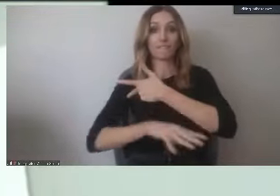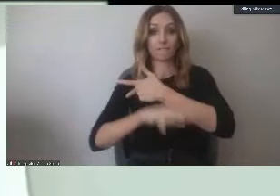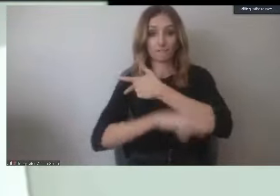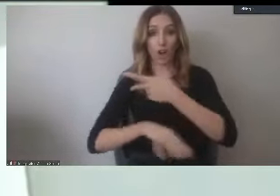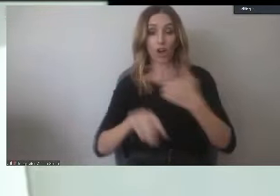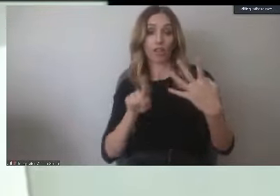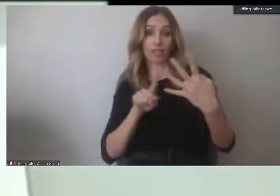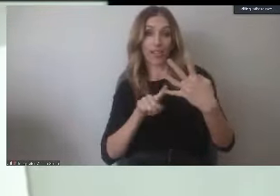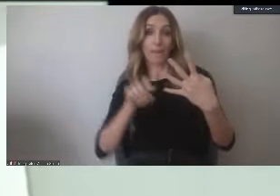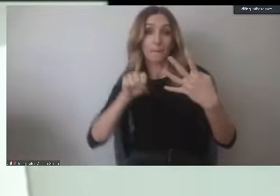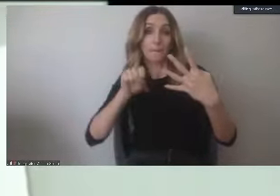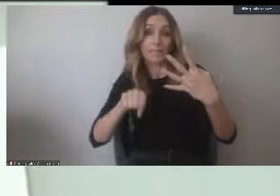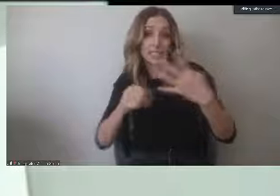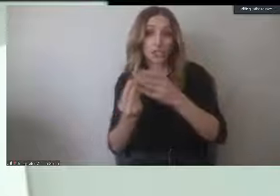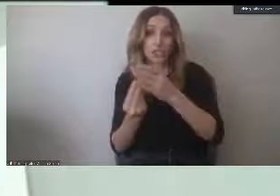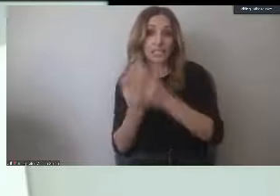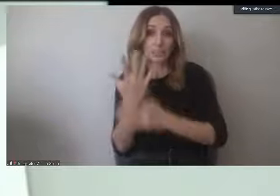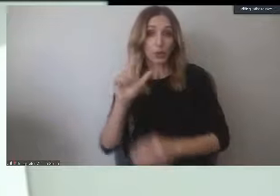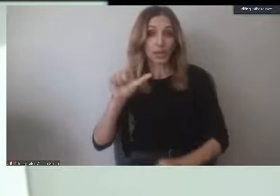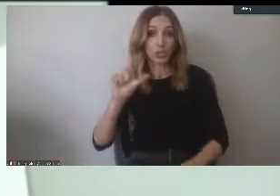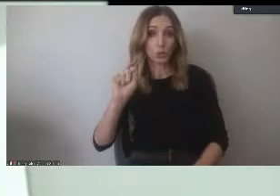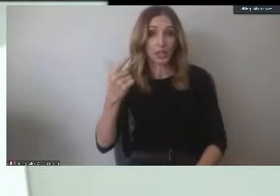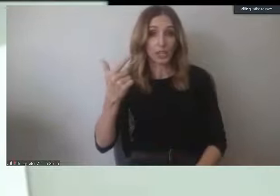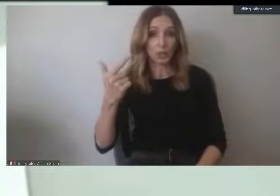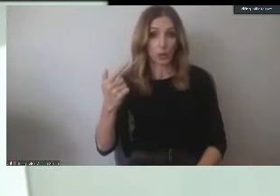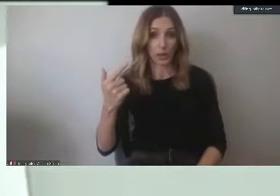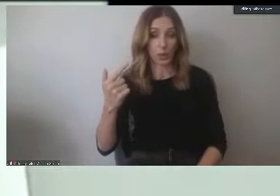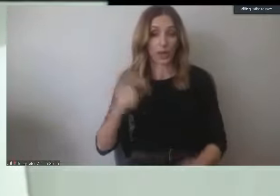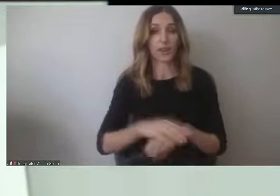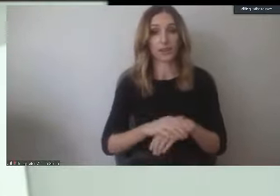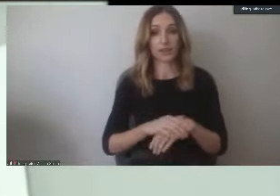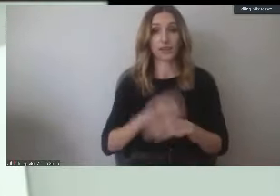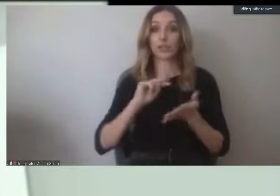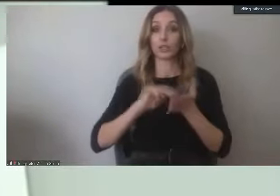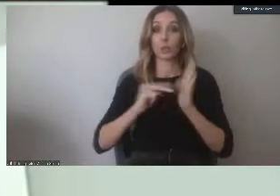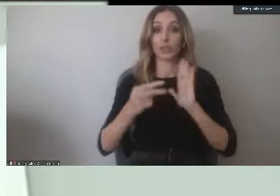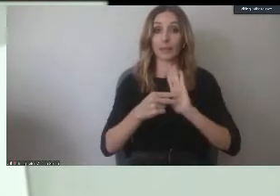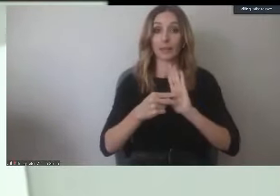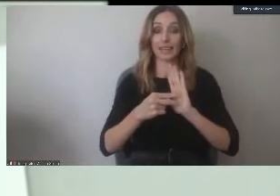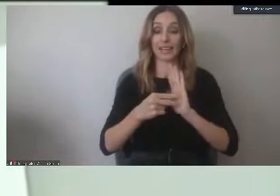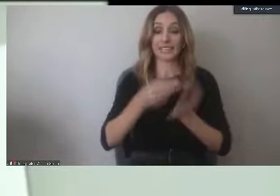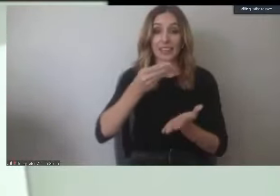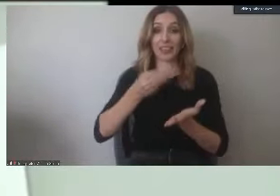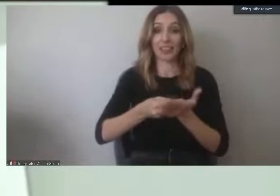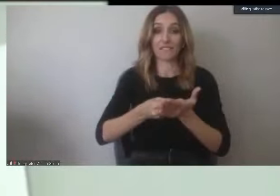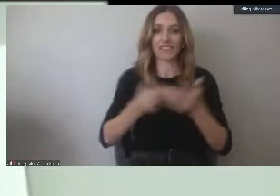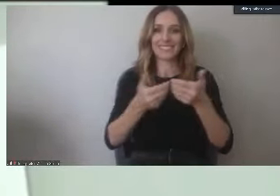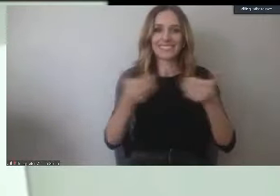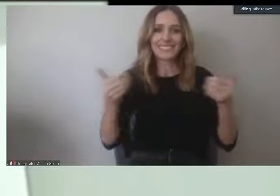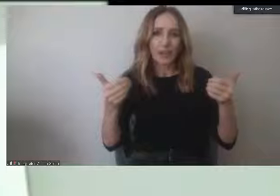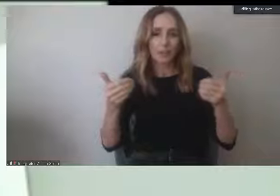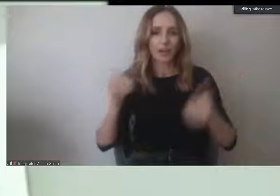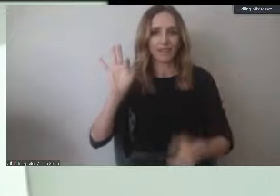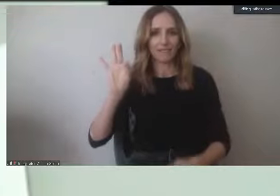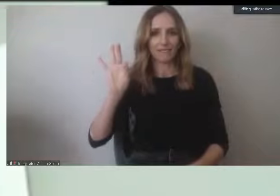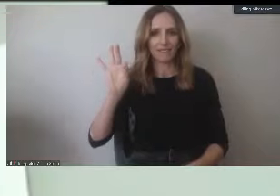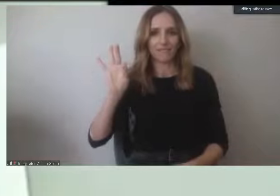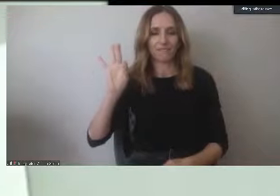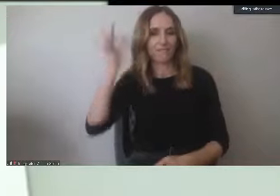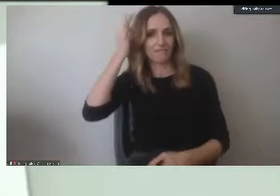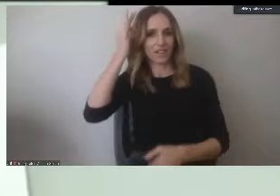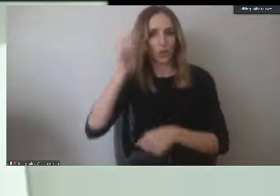even in potentially spring of 2021. So what that means is these funds are separate from federal work study students